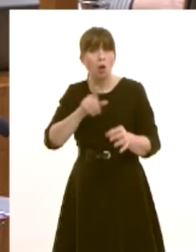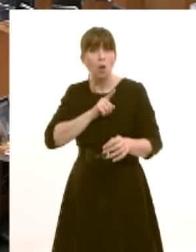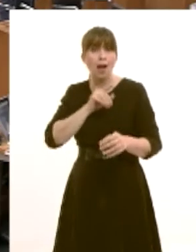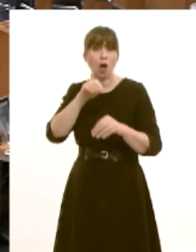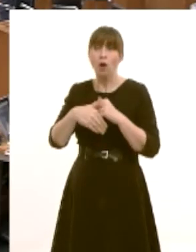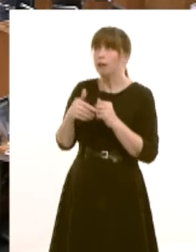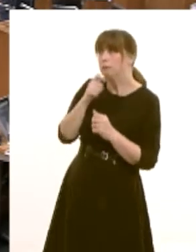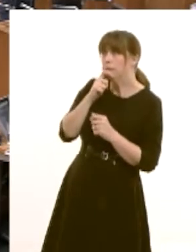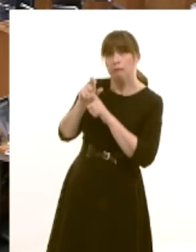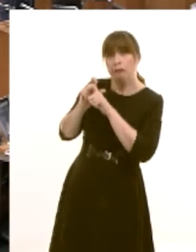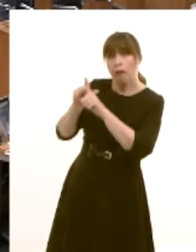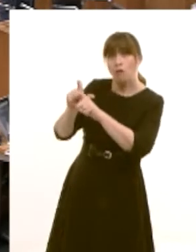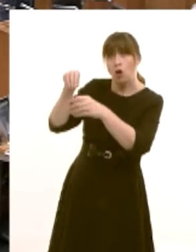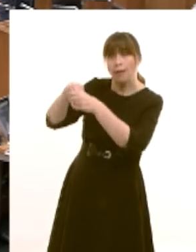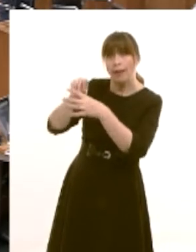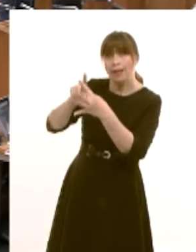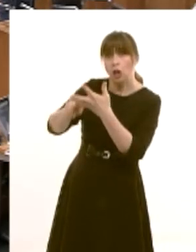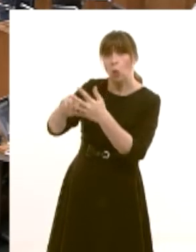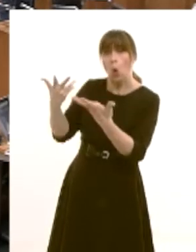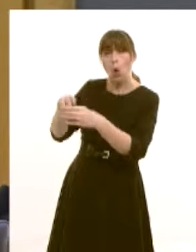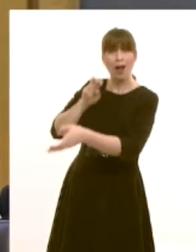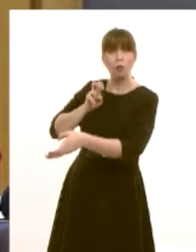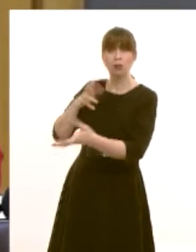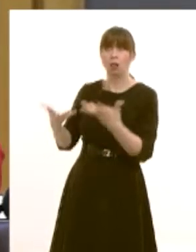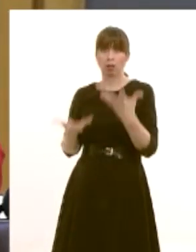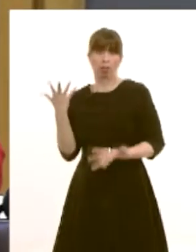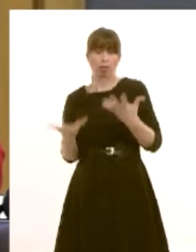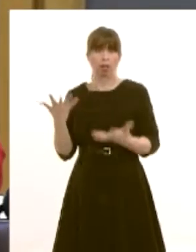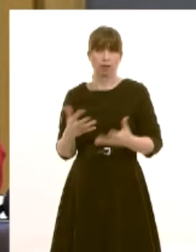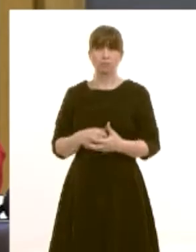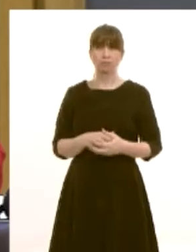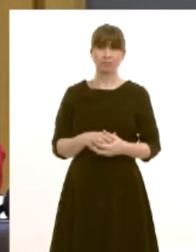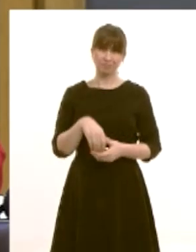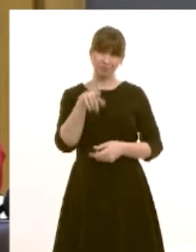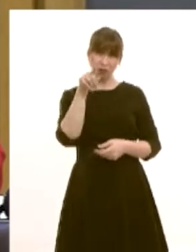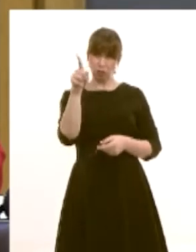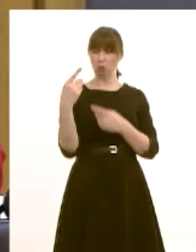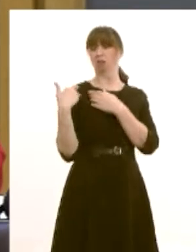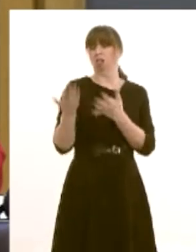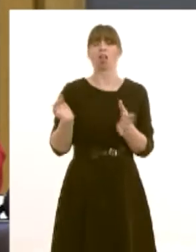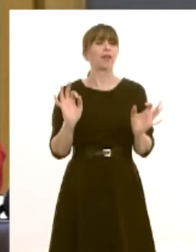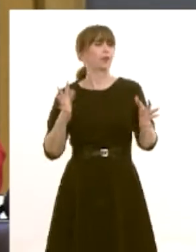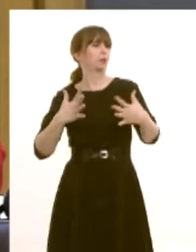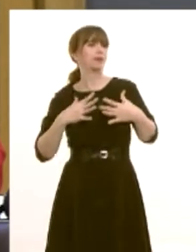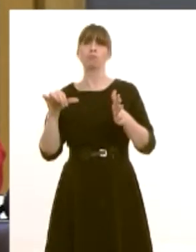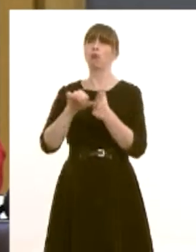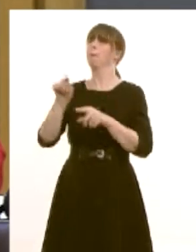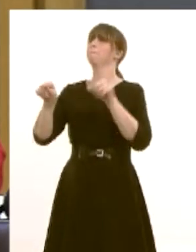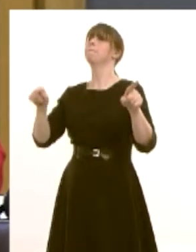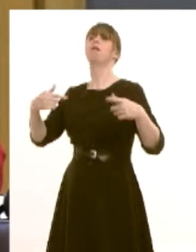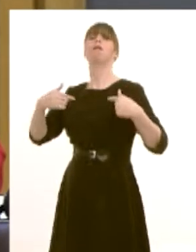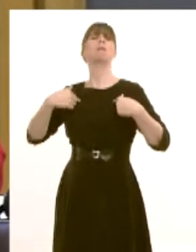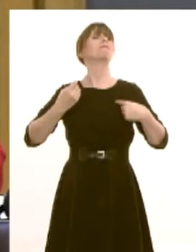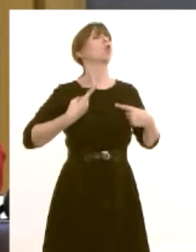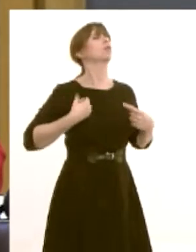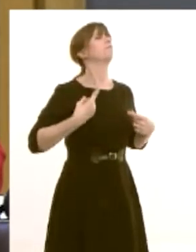first minister you don't accept that there are any problems in this country that you were responsible for at all do you on the